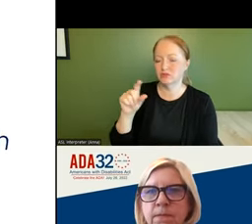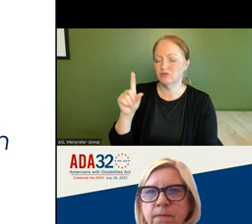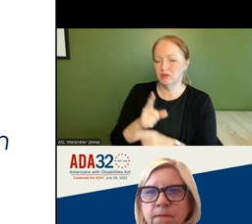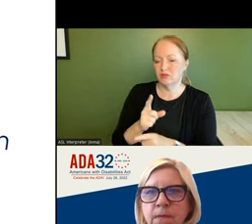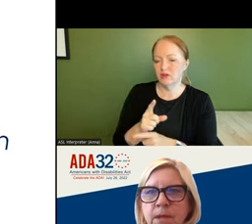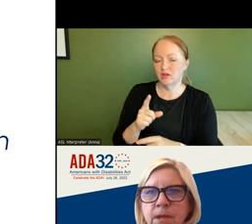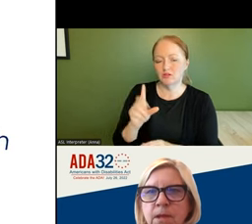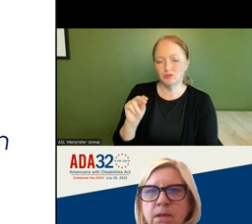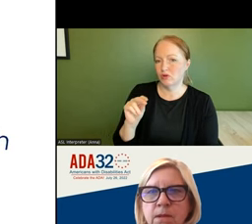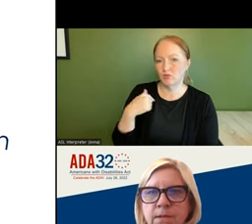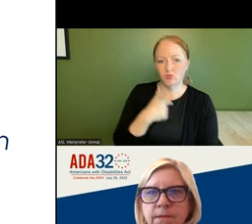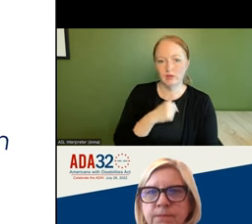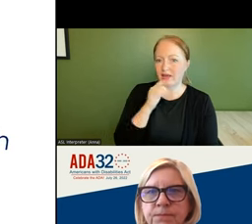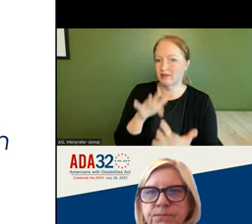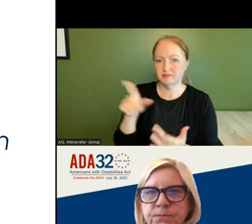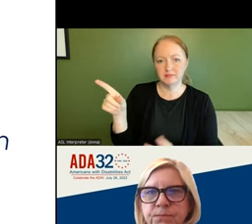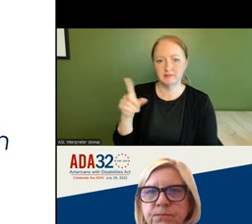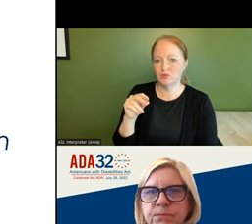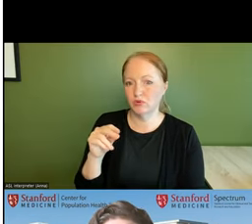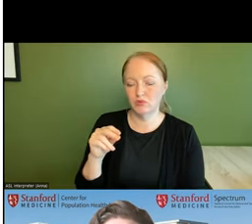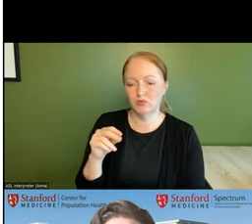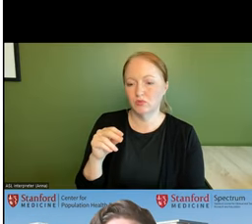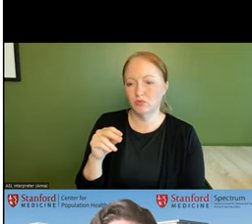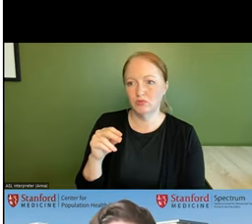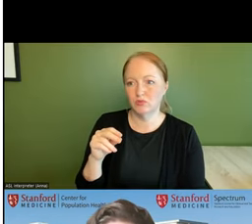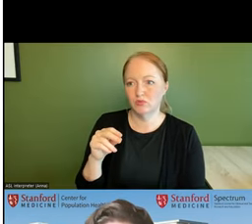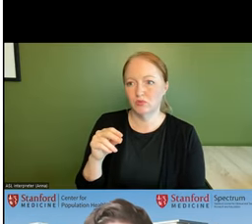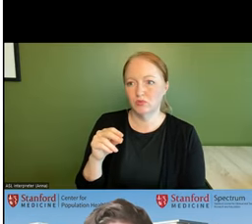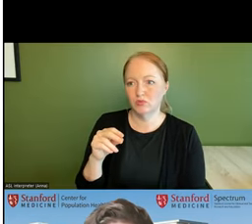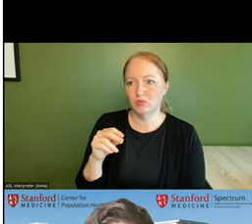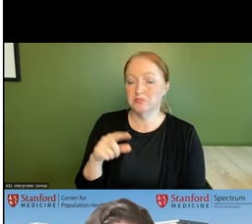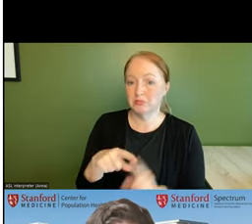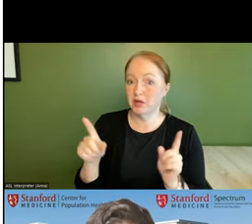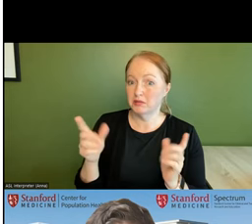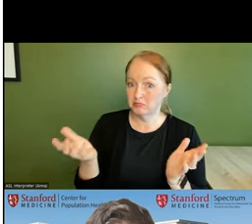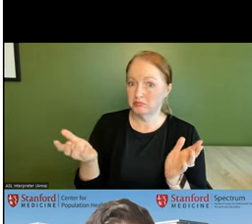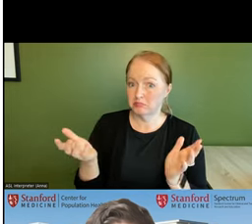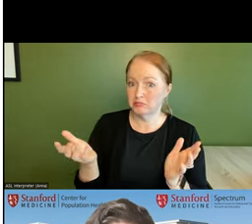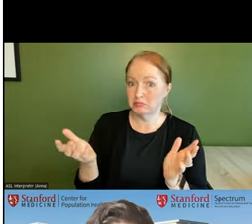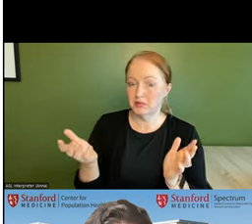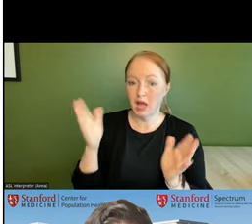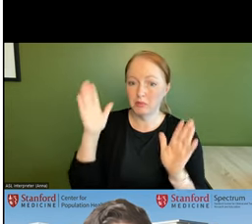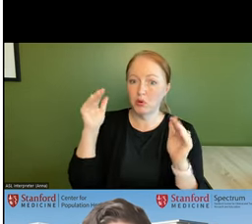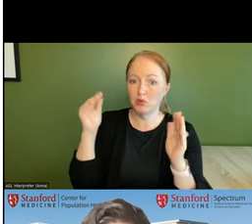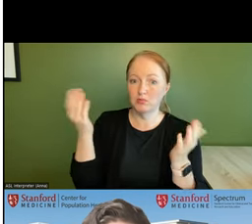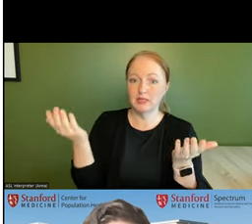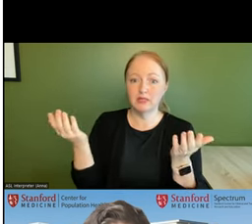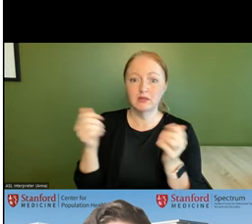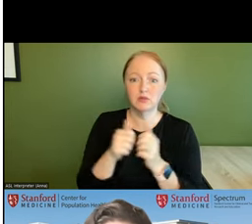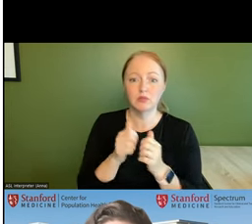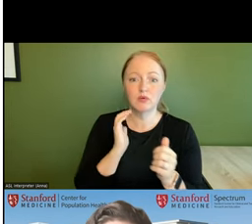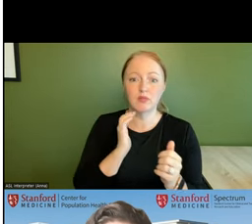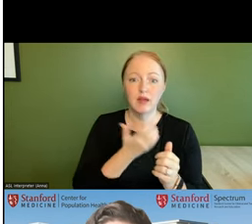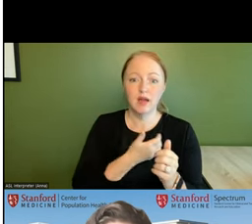no we haven't is the quick and short answer um but um you know i'm hoping that with our